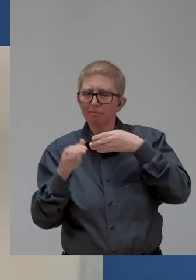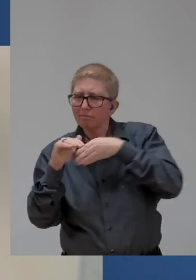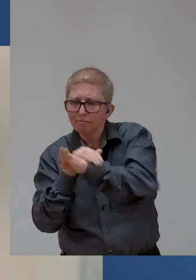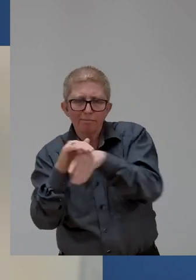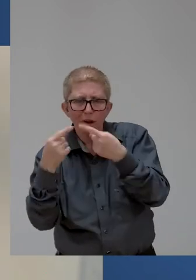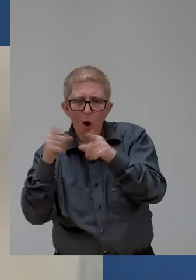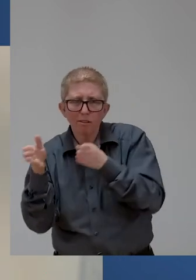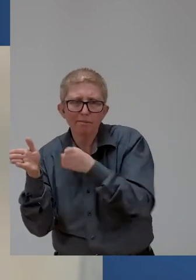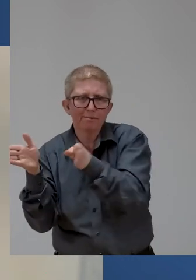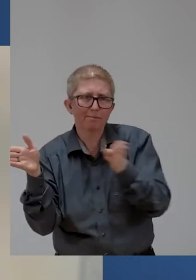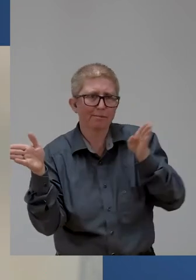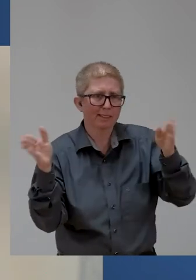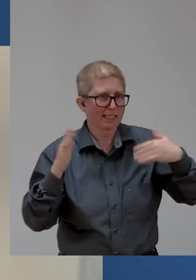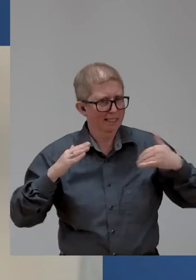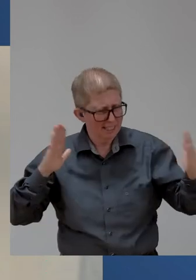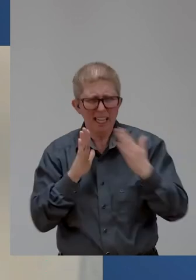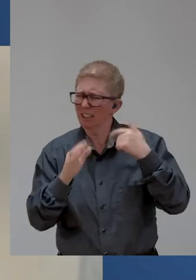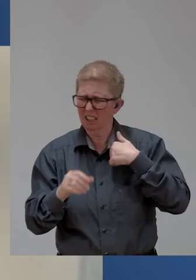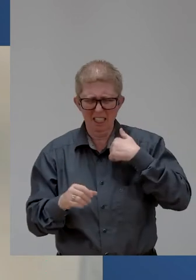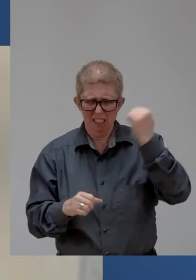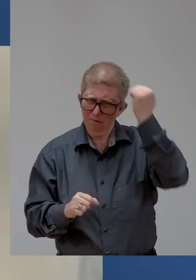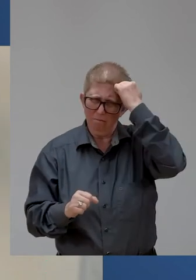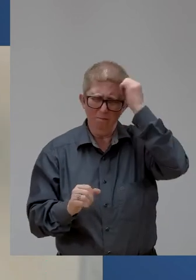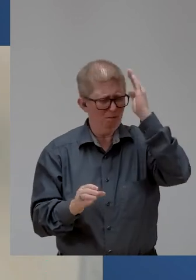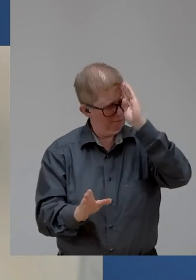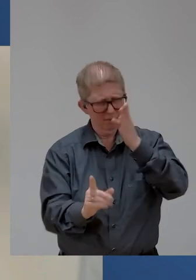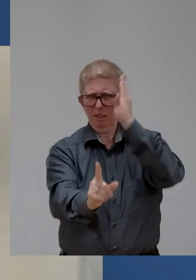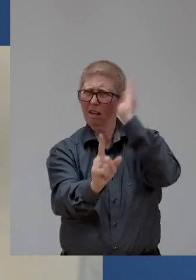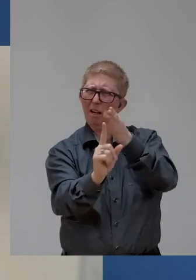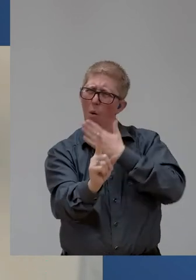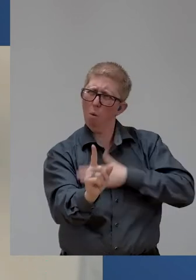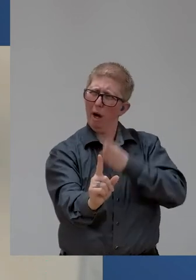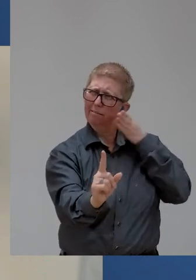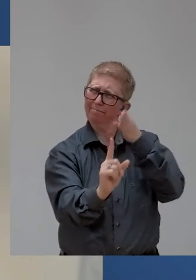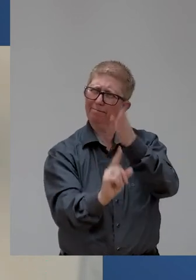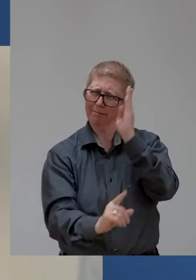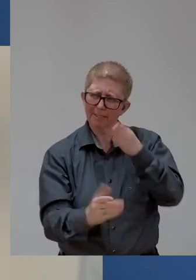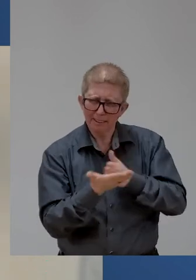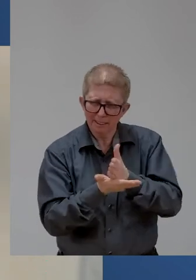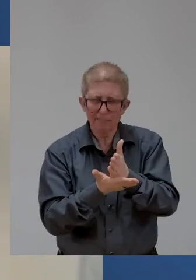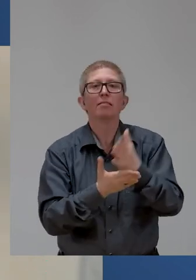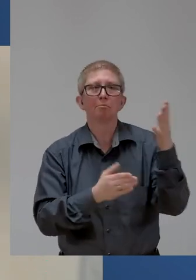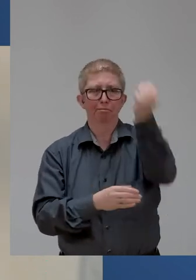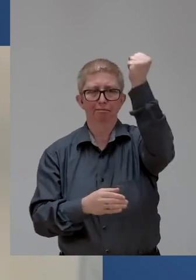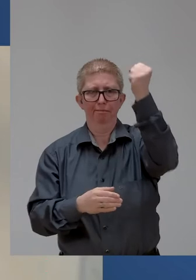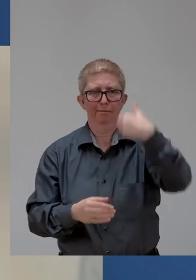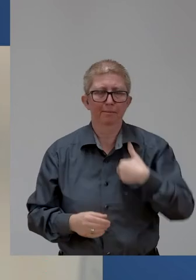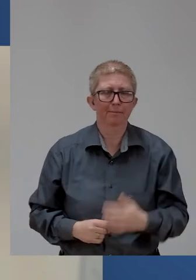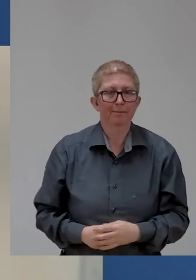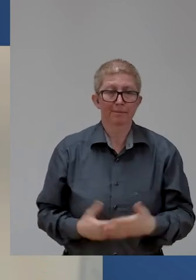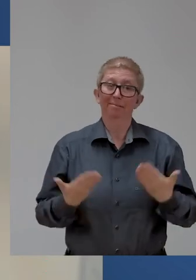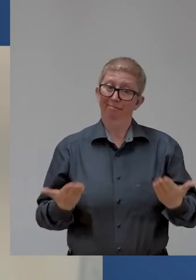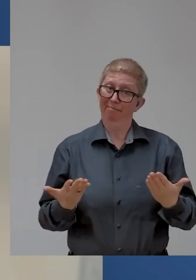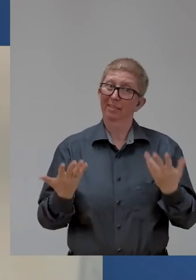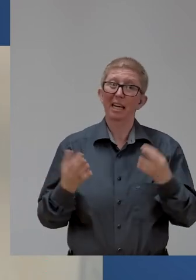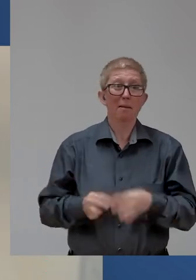example brings about a very important distinction. It is not only essential to have persons with disabilities attend school and pursue jobs on an equal